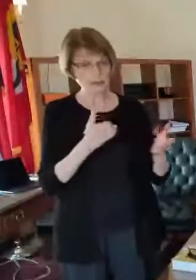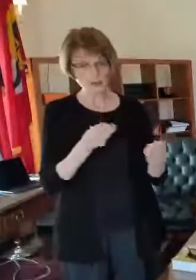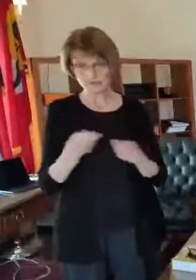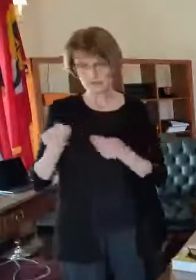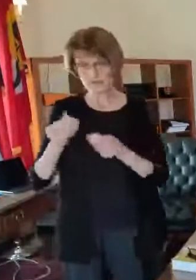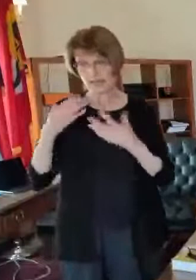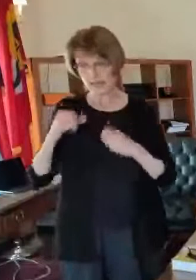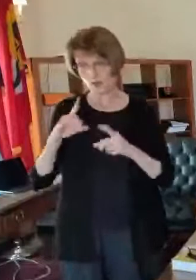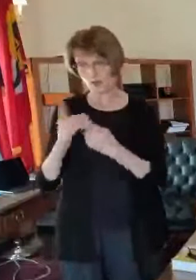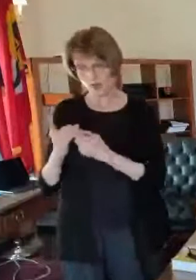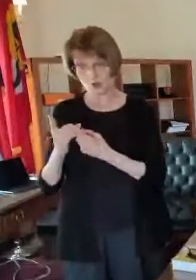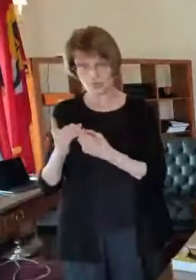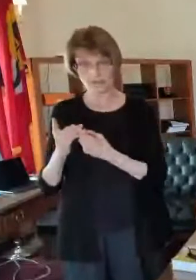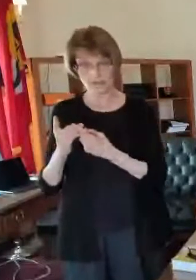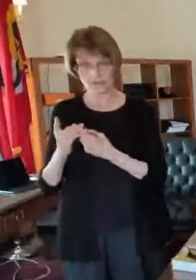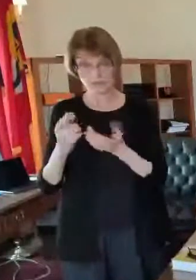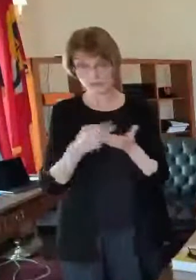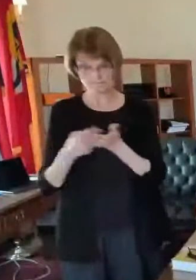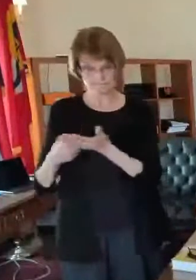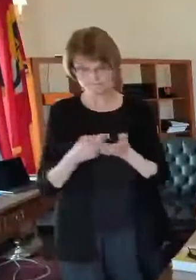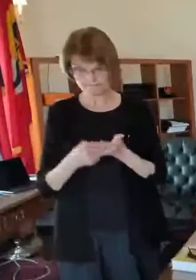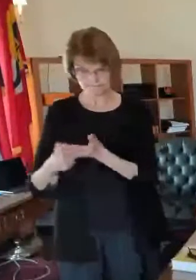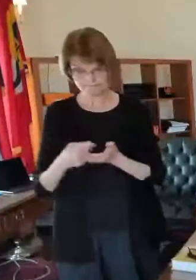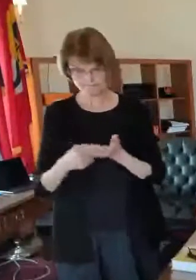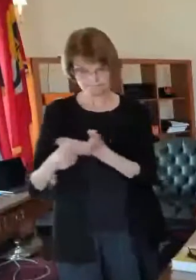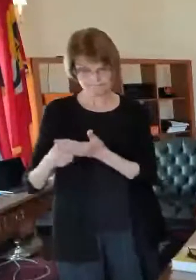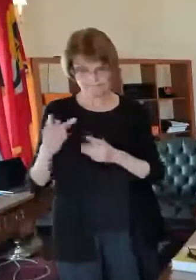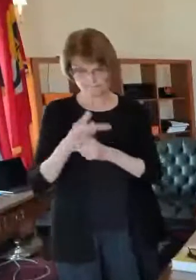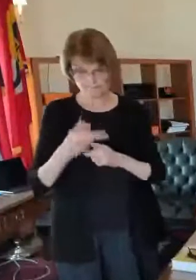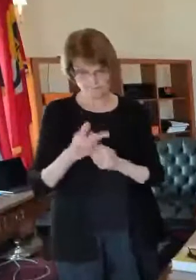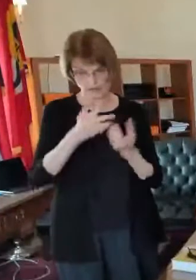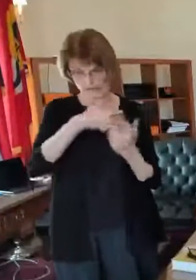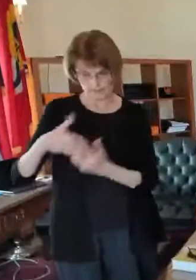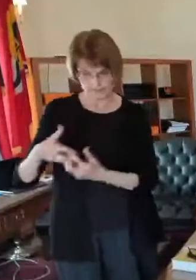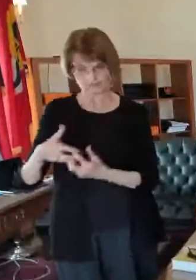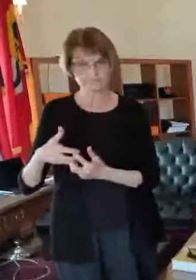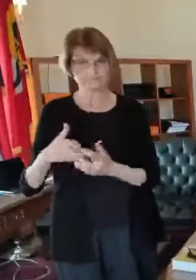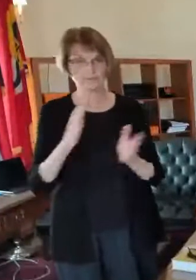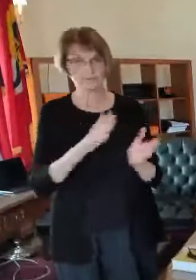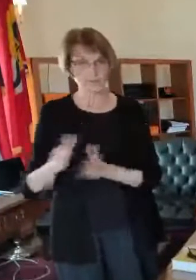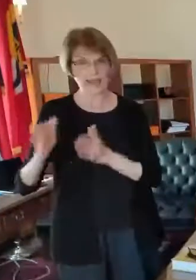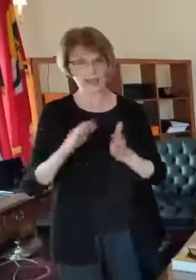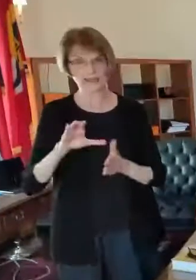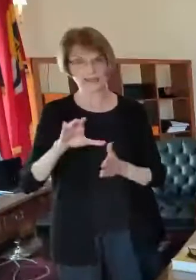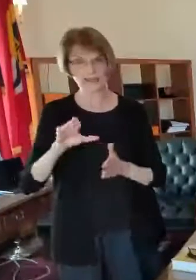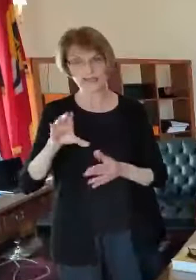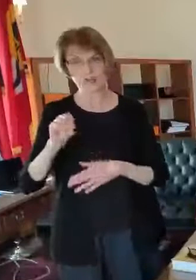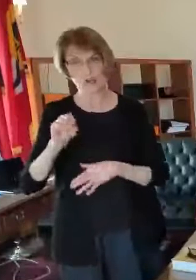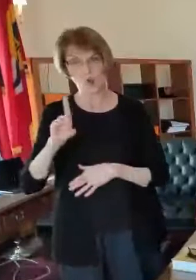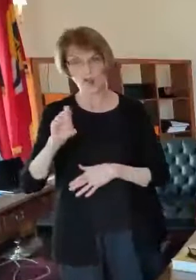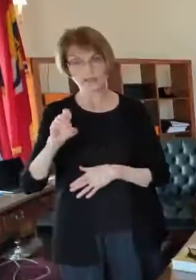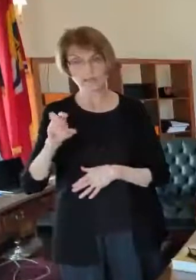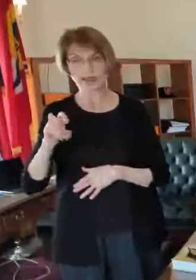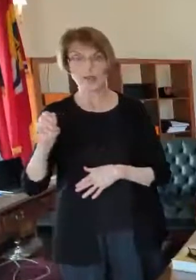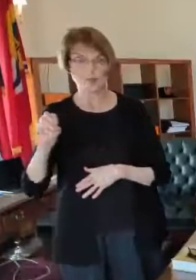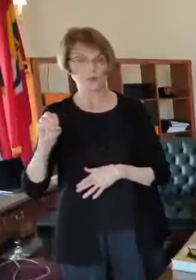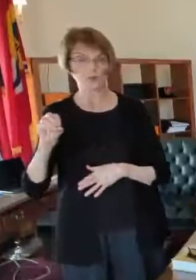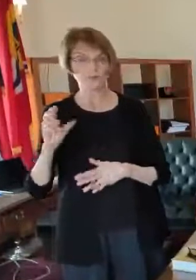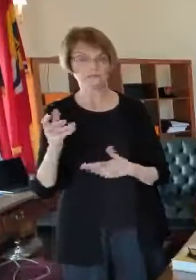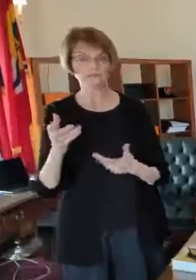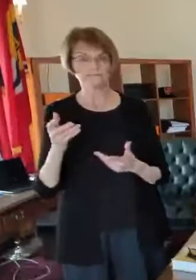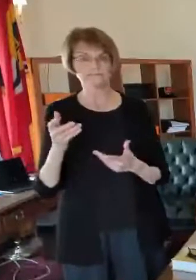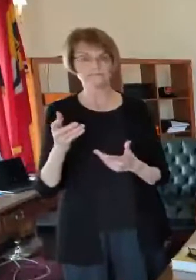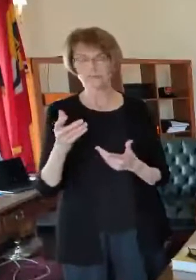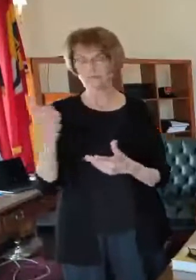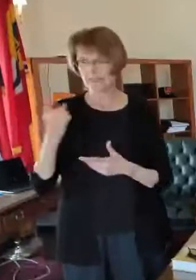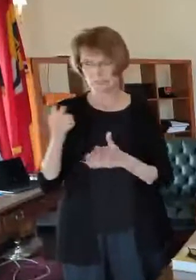and we work back and forth with you in order to figure out what what can be done cinco de mayo i know it doesn't i i there's